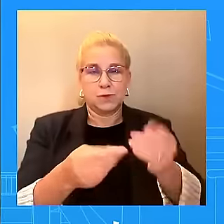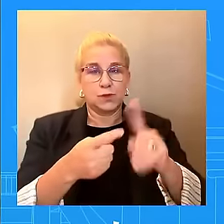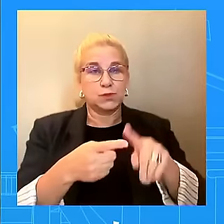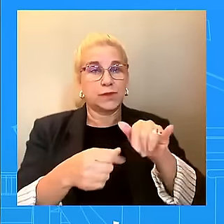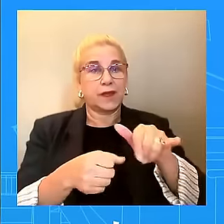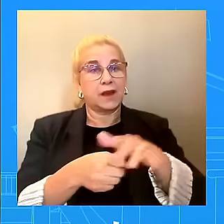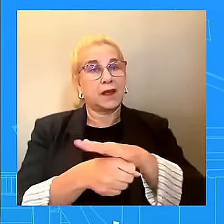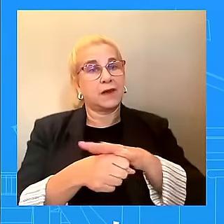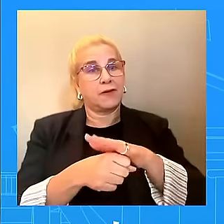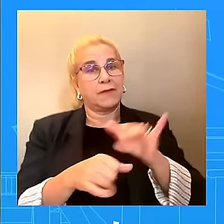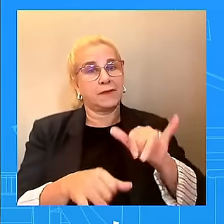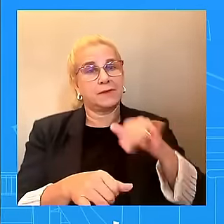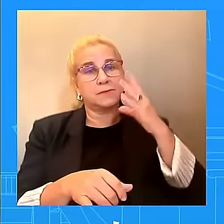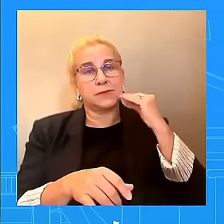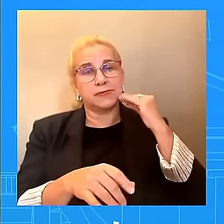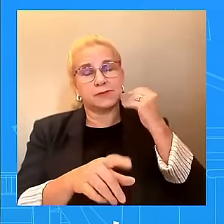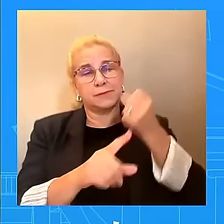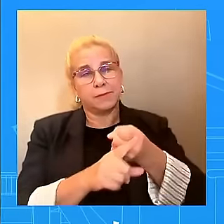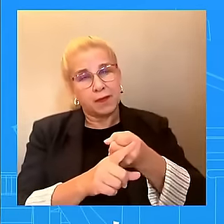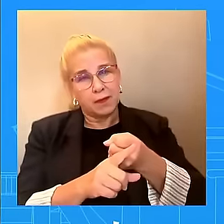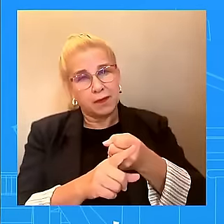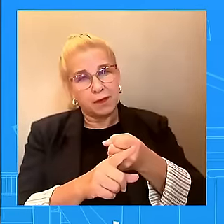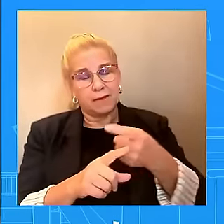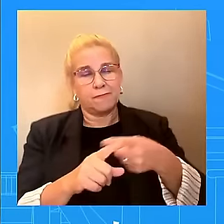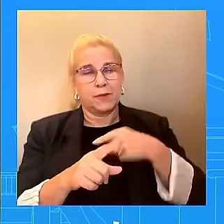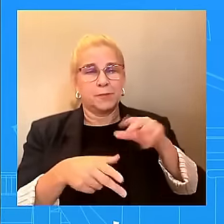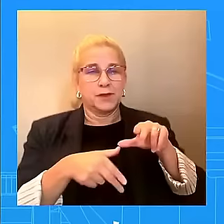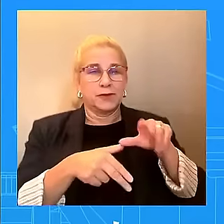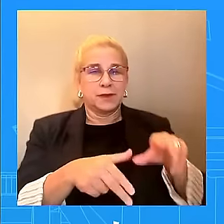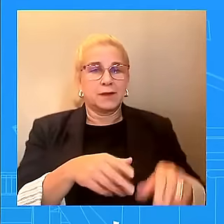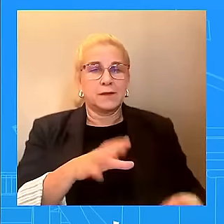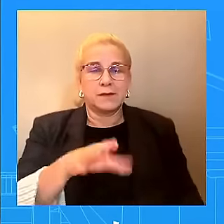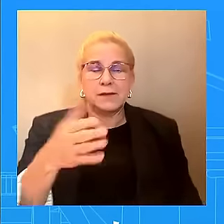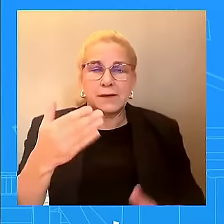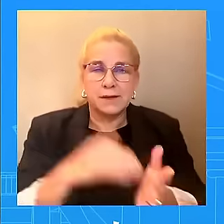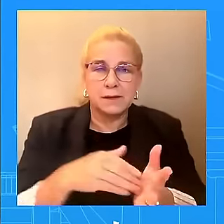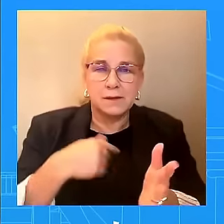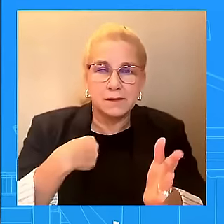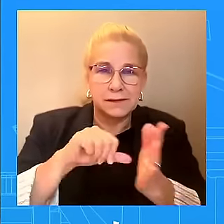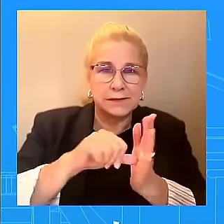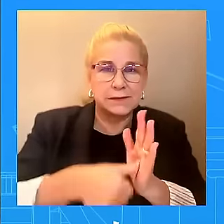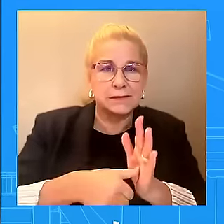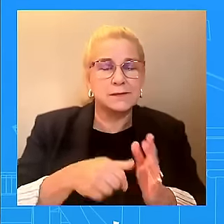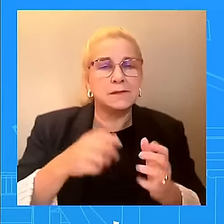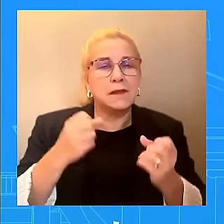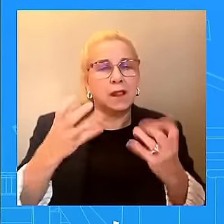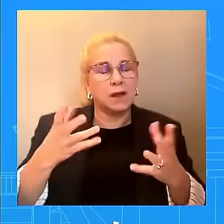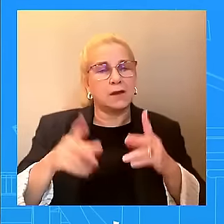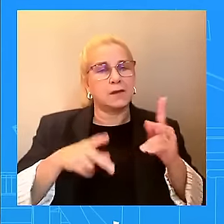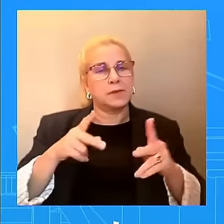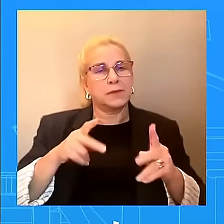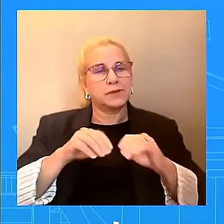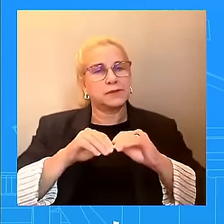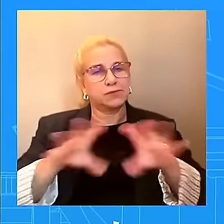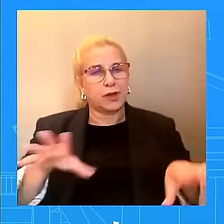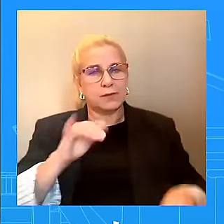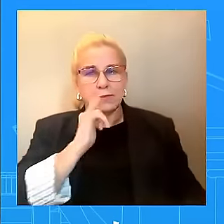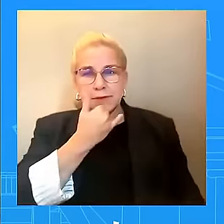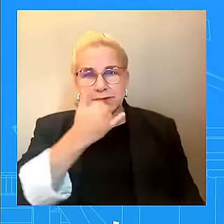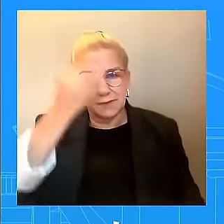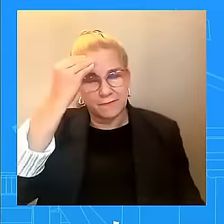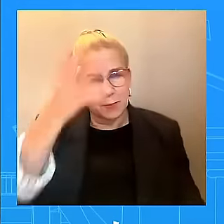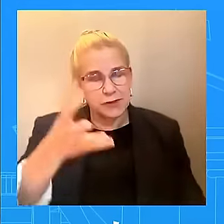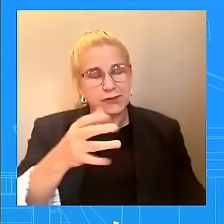disinformation, misinformation, which is dangerous. Yes, which is dangerous. Because then when folks on the ground hear that,